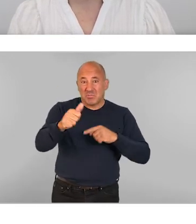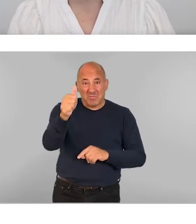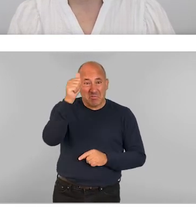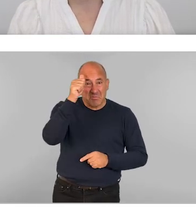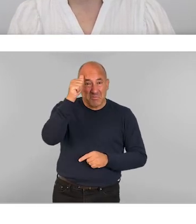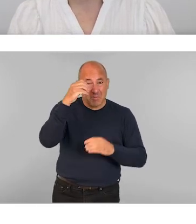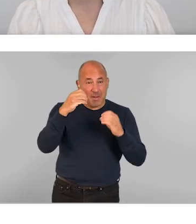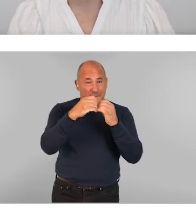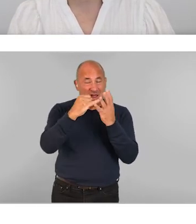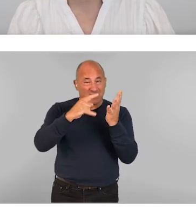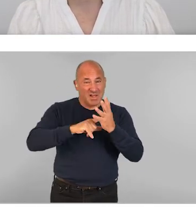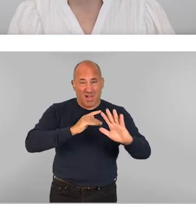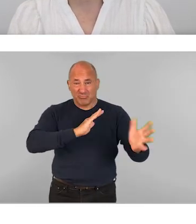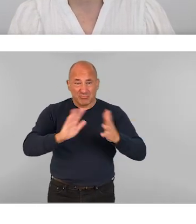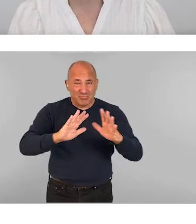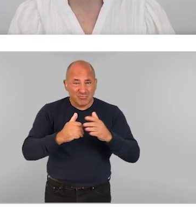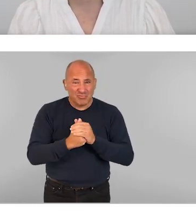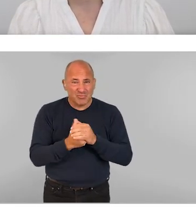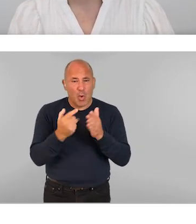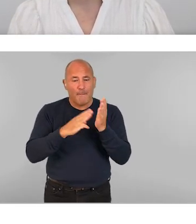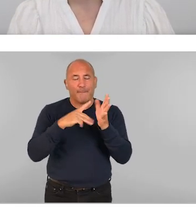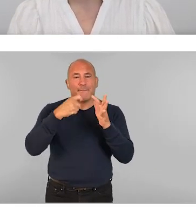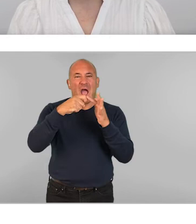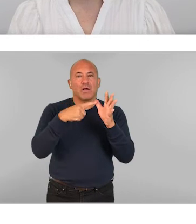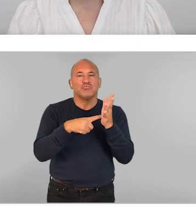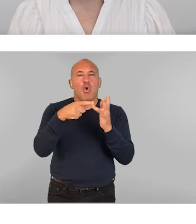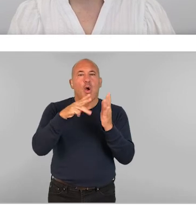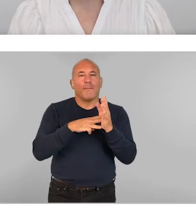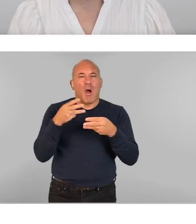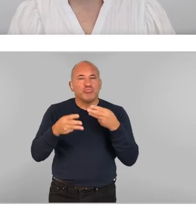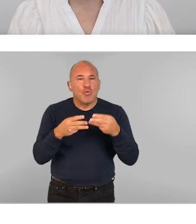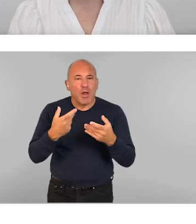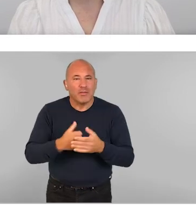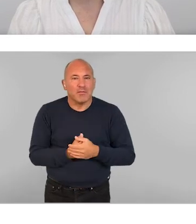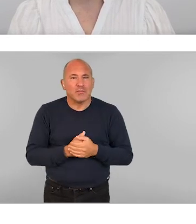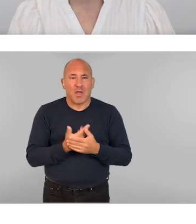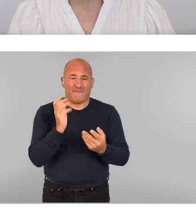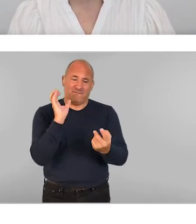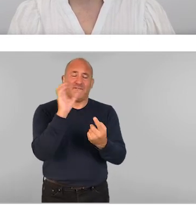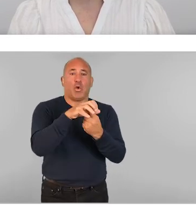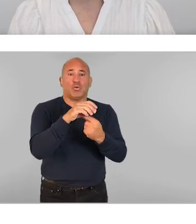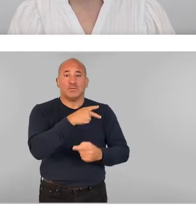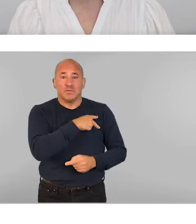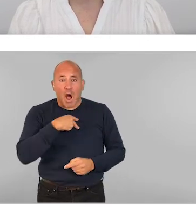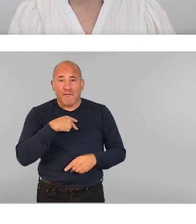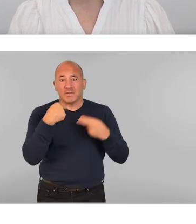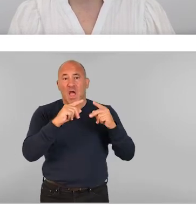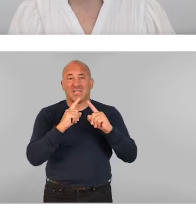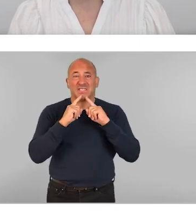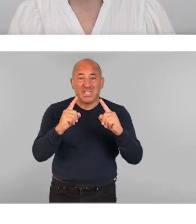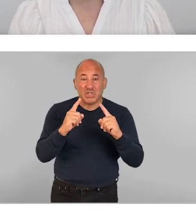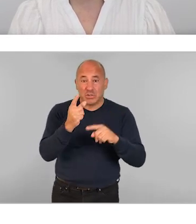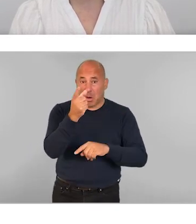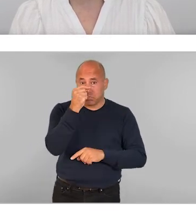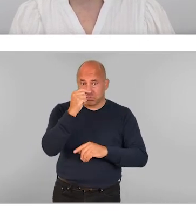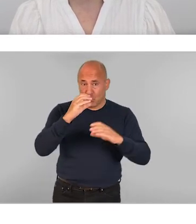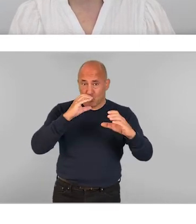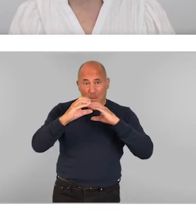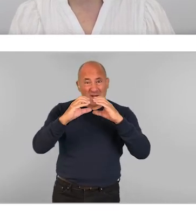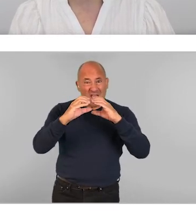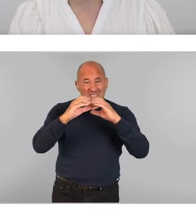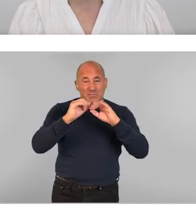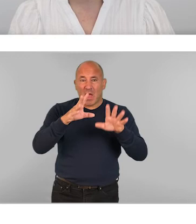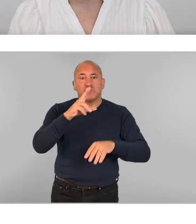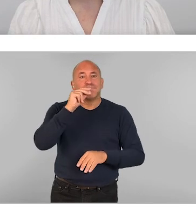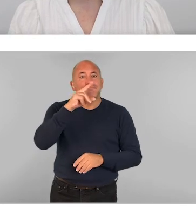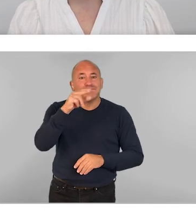hand who is trained in British Sign Language or Makaton? Are venue staff or dance teachers otherwise able to communicate in non-verbal, non